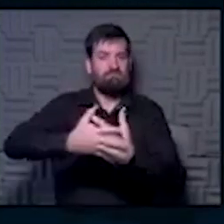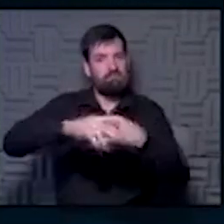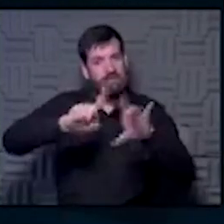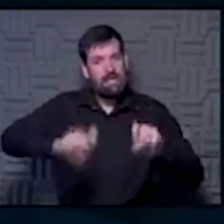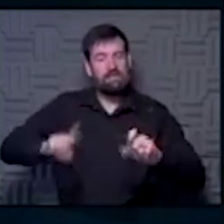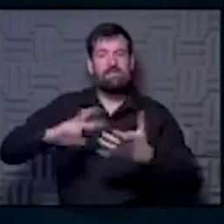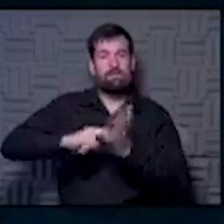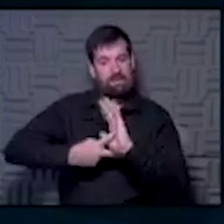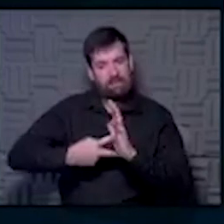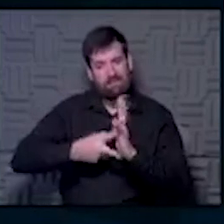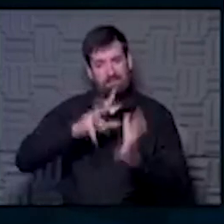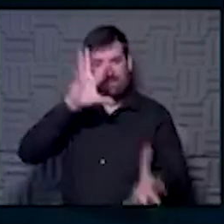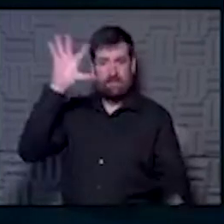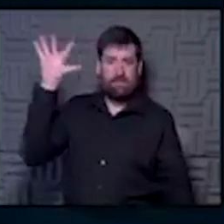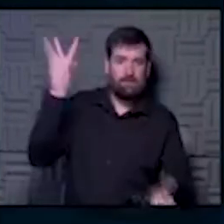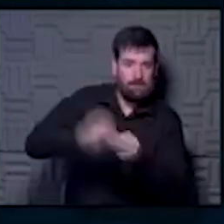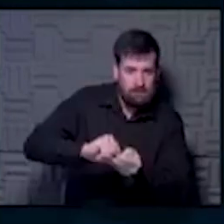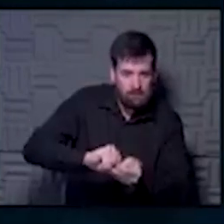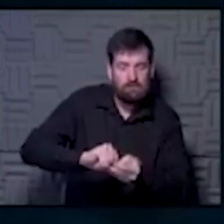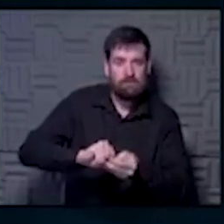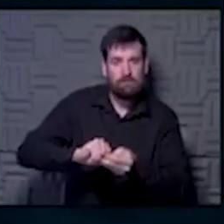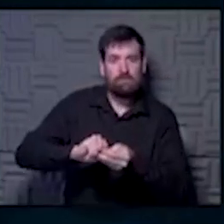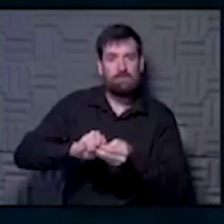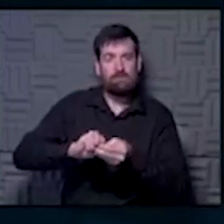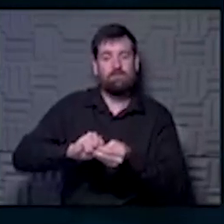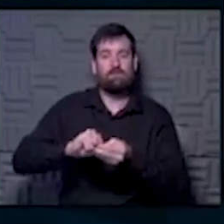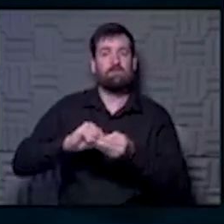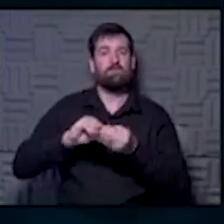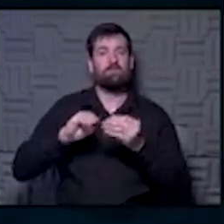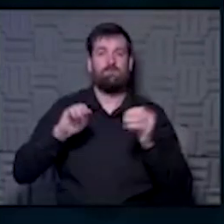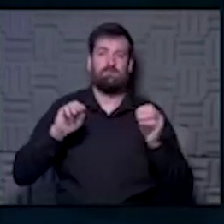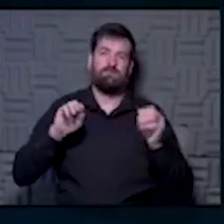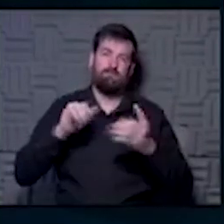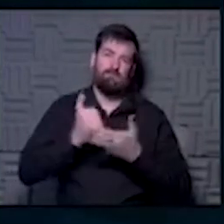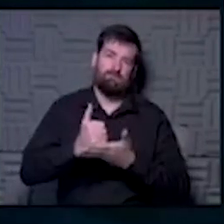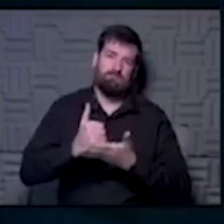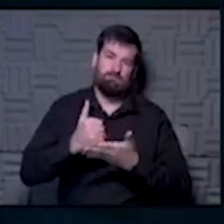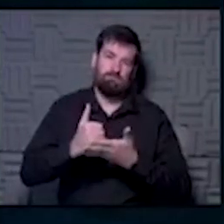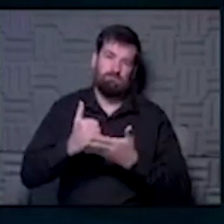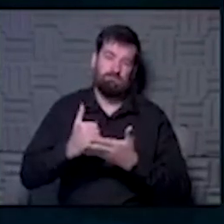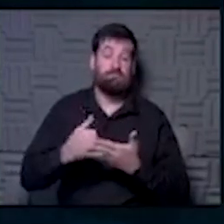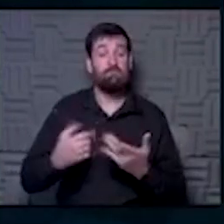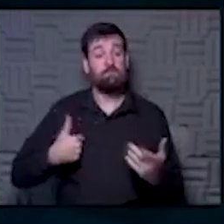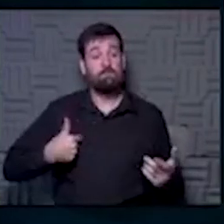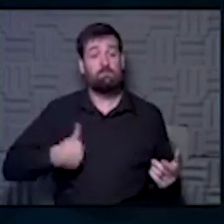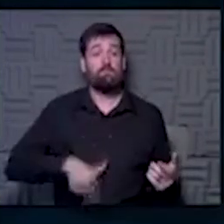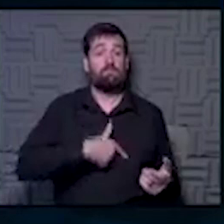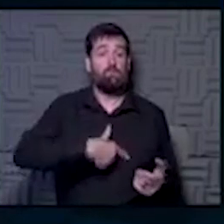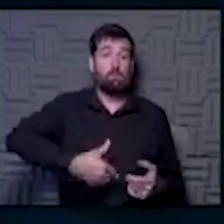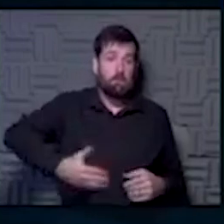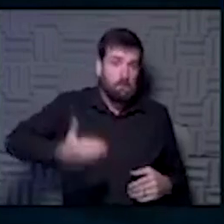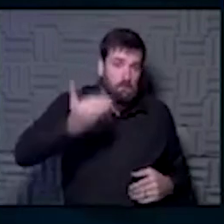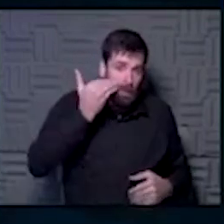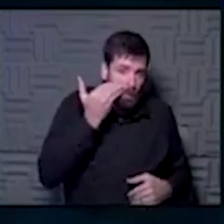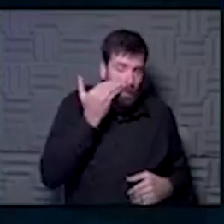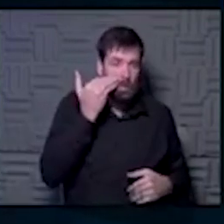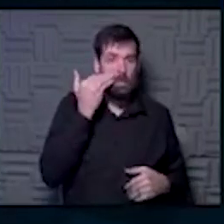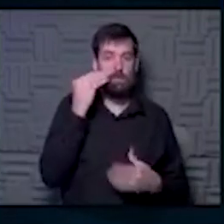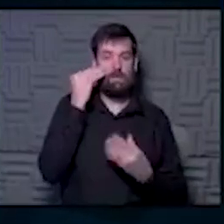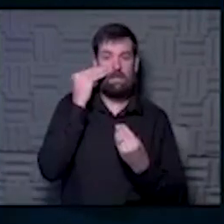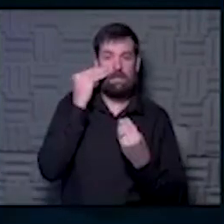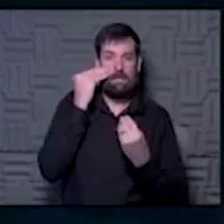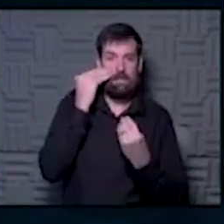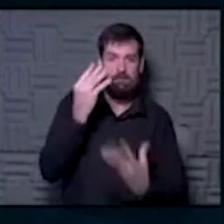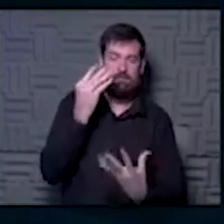can really keep us safe, but it's like Swiss cheese, and you can get a hole punched in any one of those. And gosh, what we know, and the information has